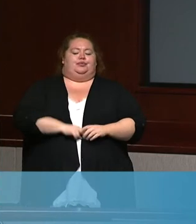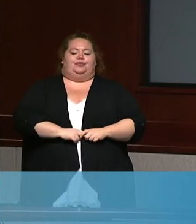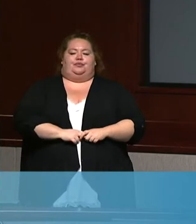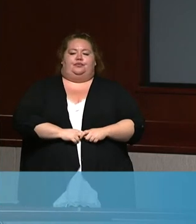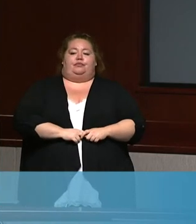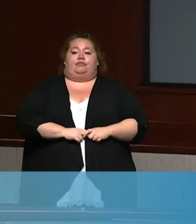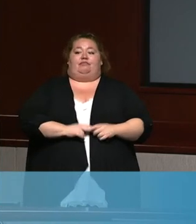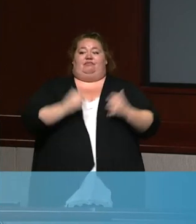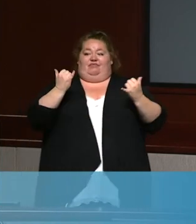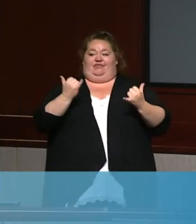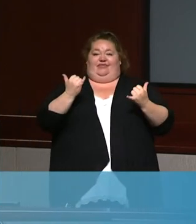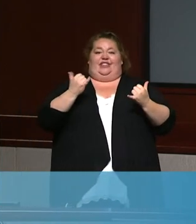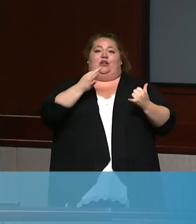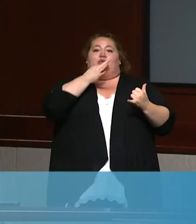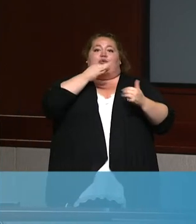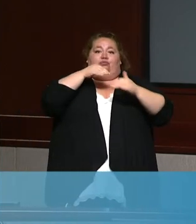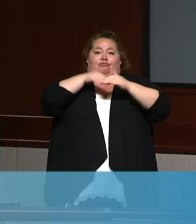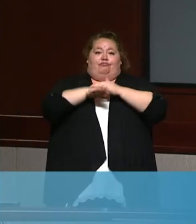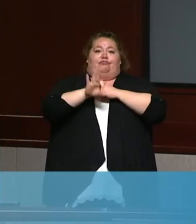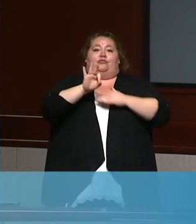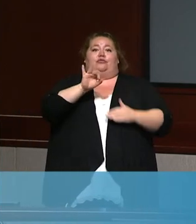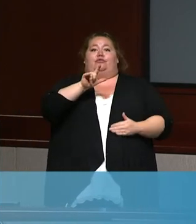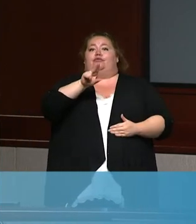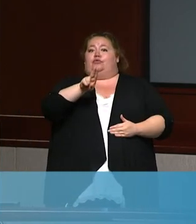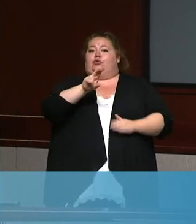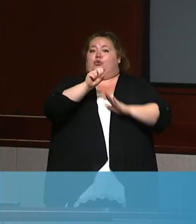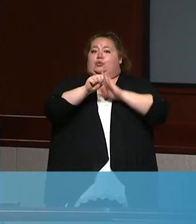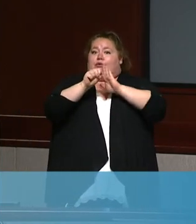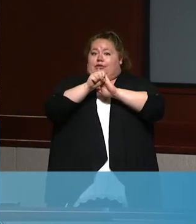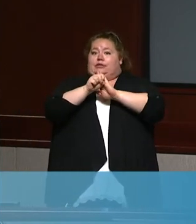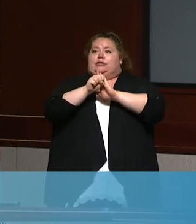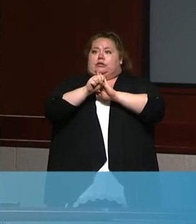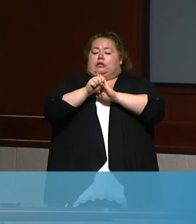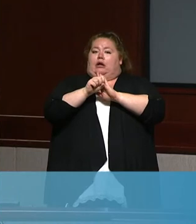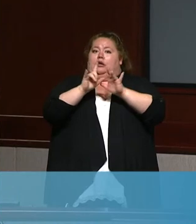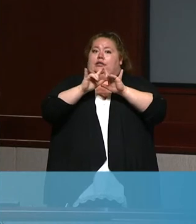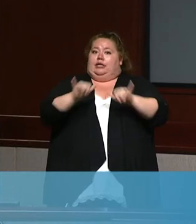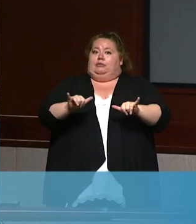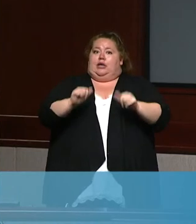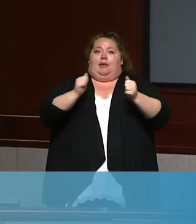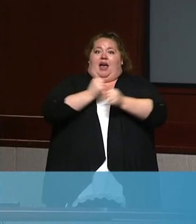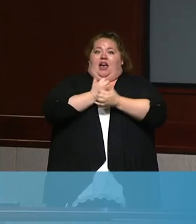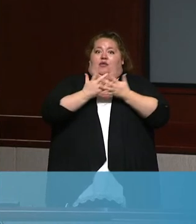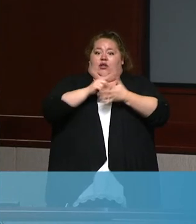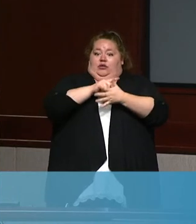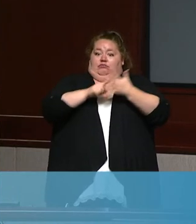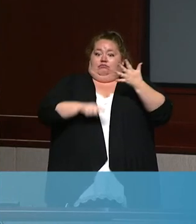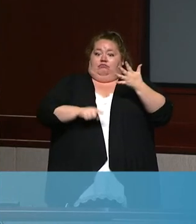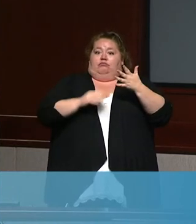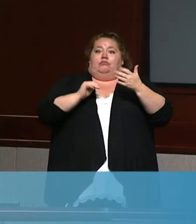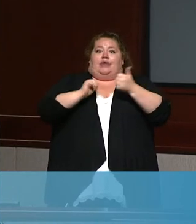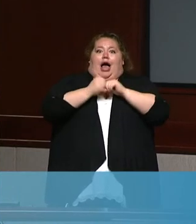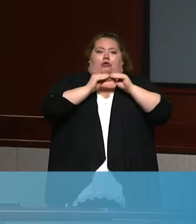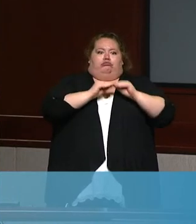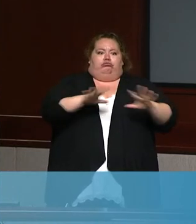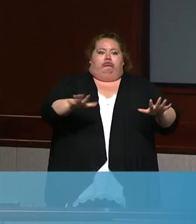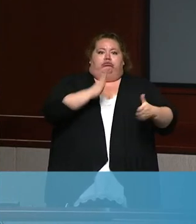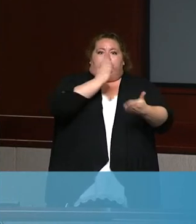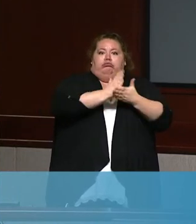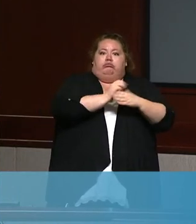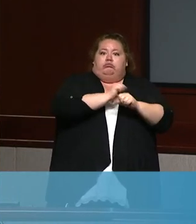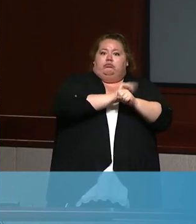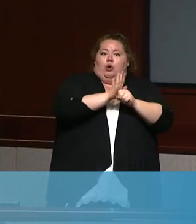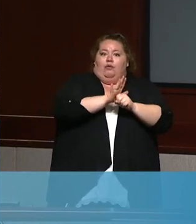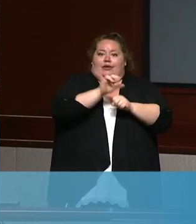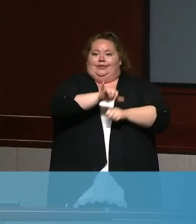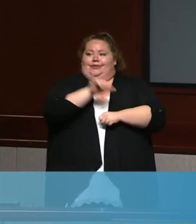into flu season, there's a dual purpose in all of the, um, recommended steps to avoid transmitting COVID-19 fall into